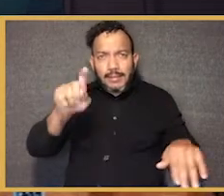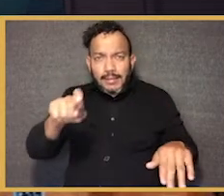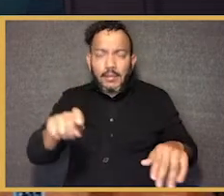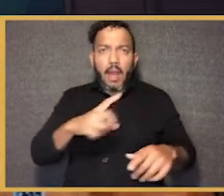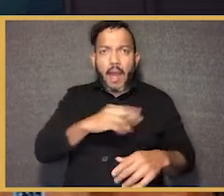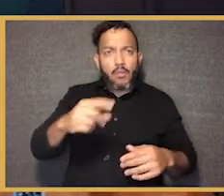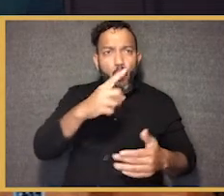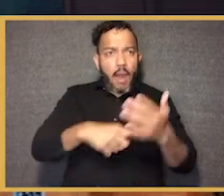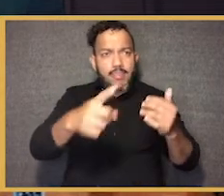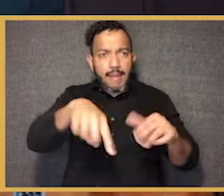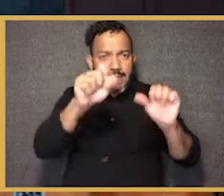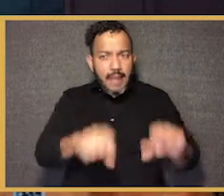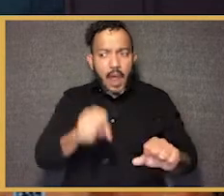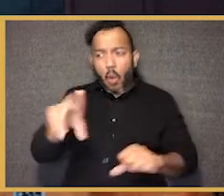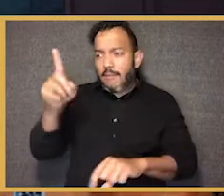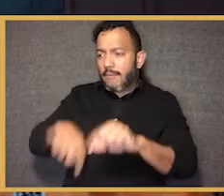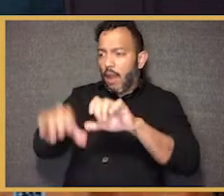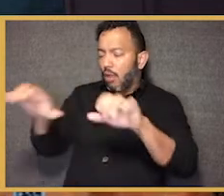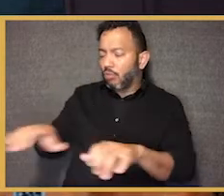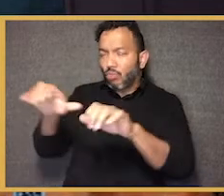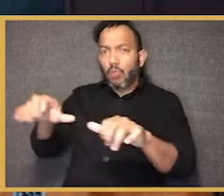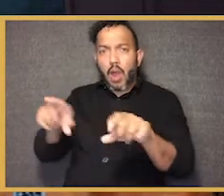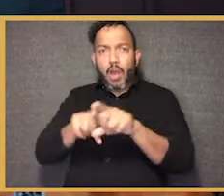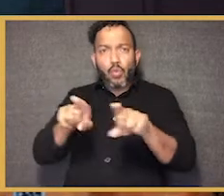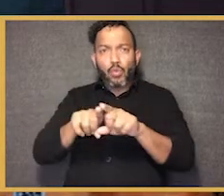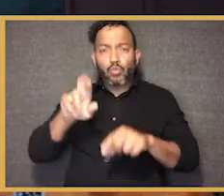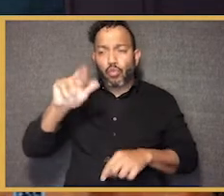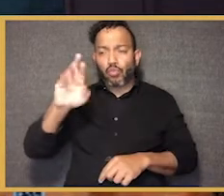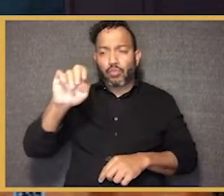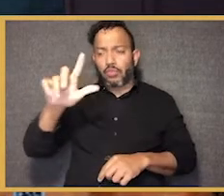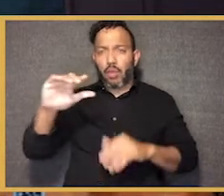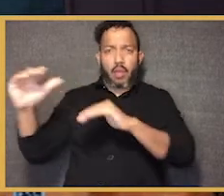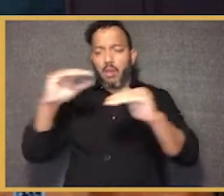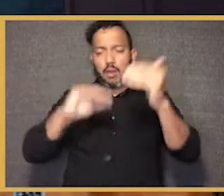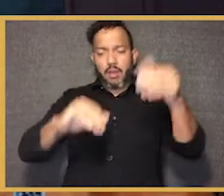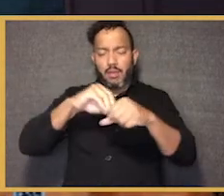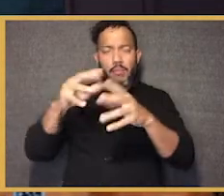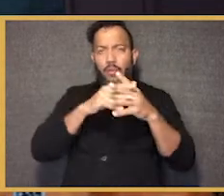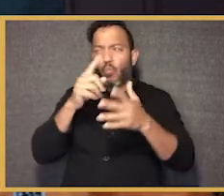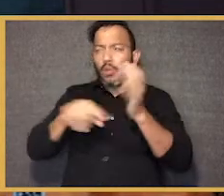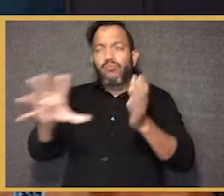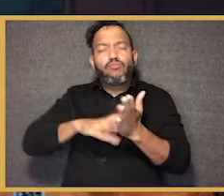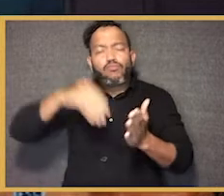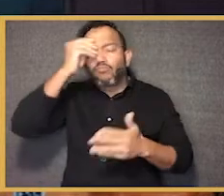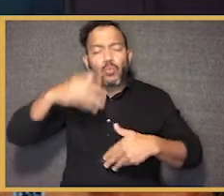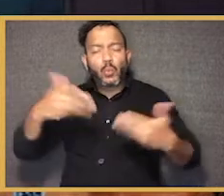can and can't do? And what perspective did it give you on racial disparities in America?